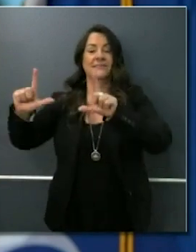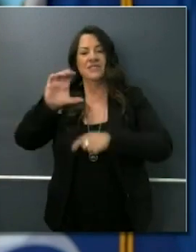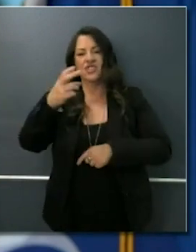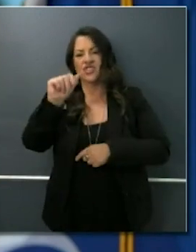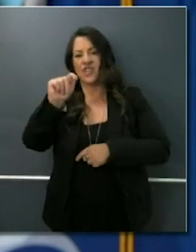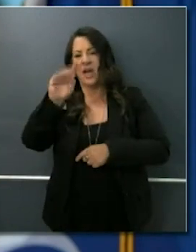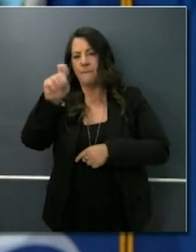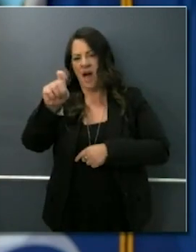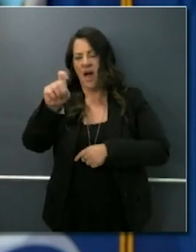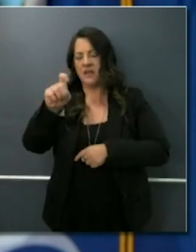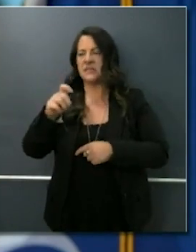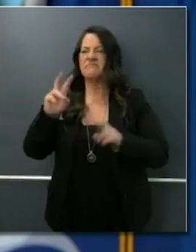most frequently asked questions. . .